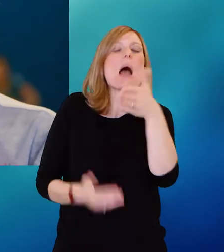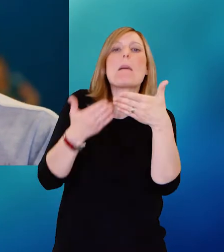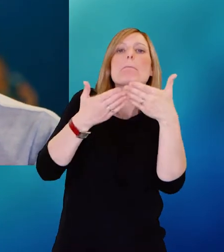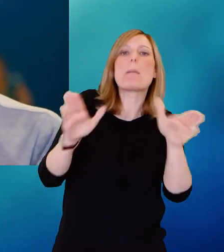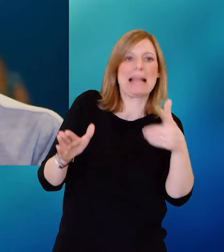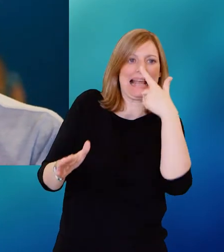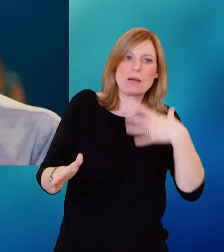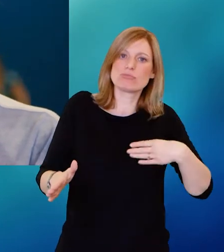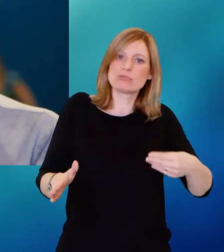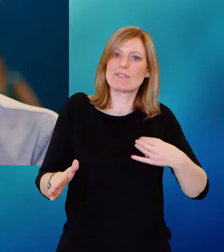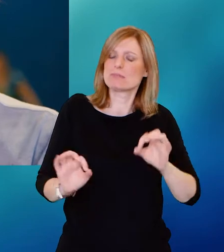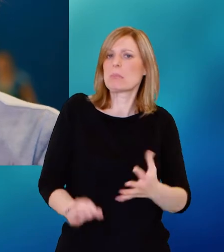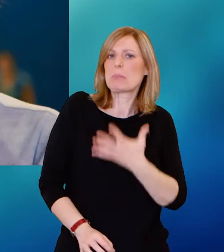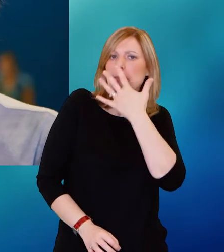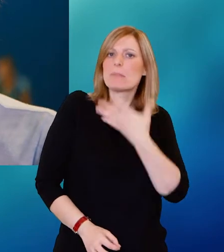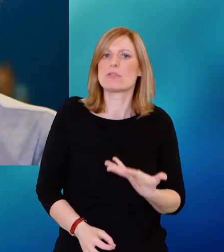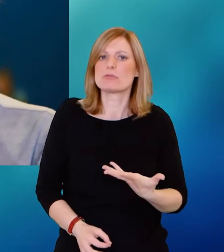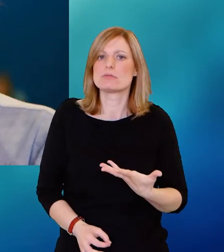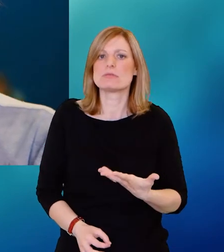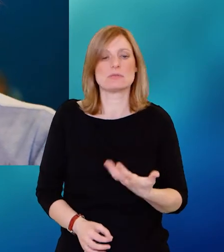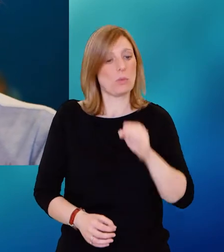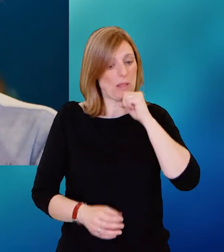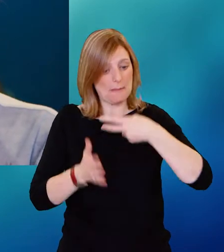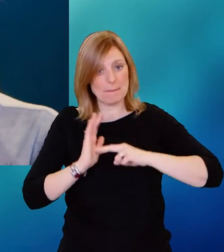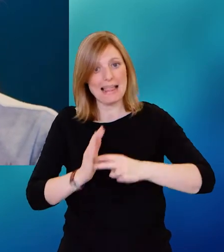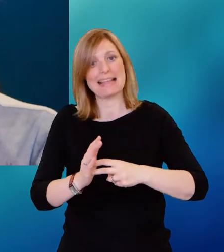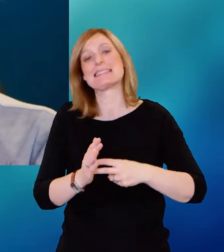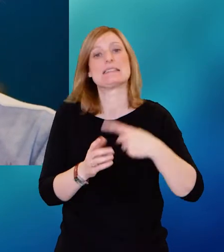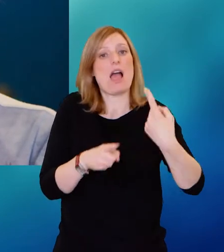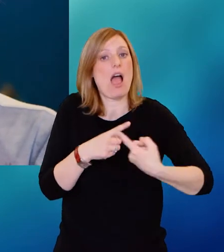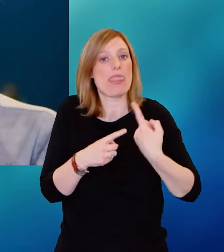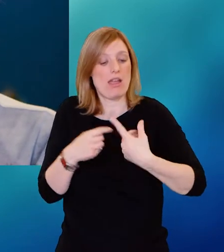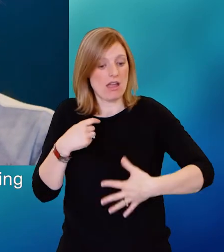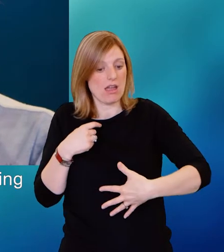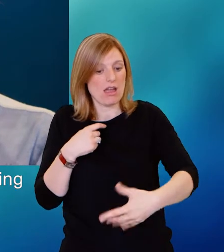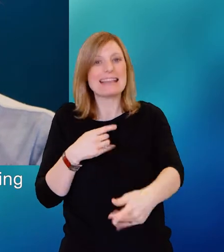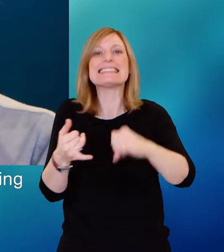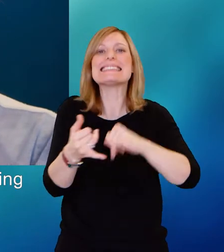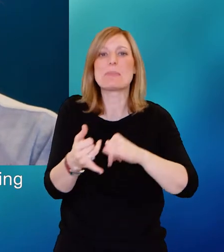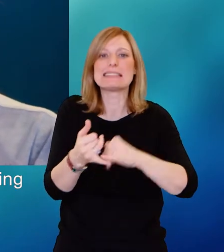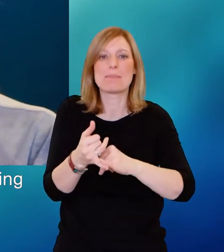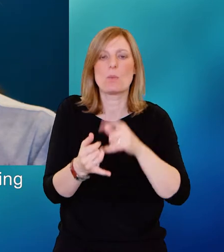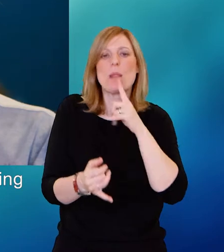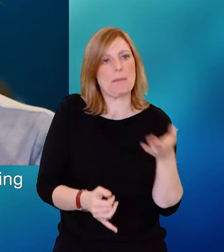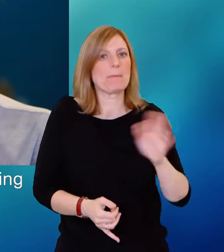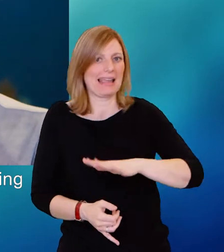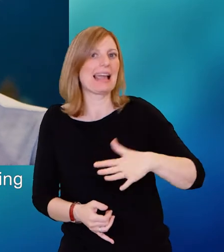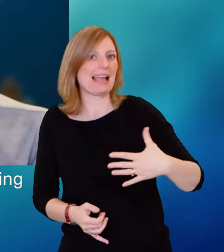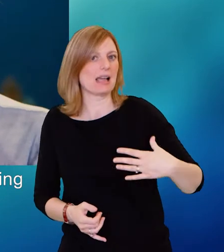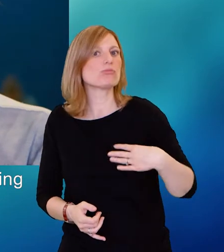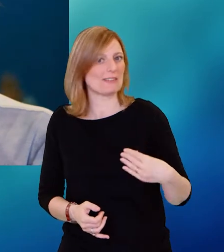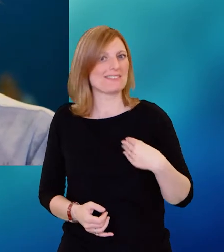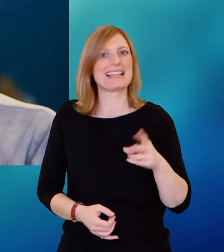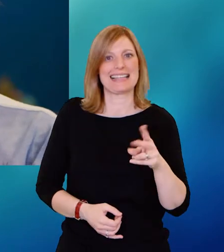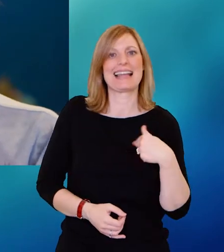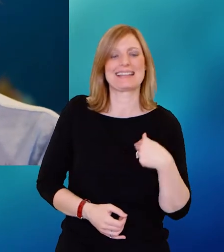in nursing public. And I'm planning on doing that in September and I'm planning on